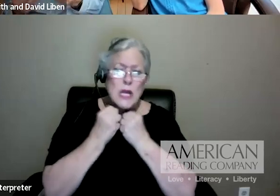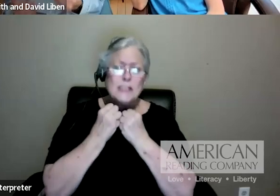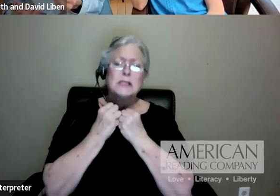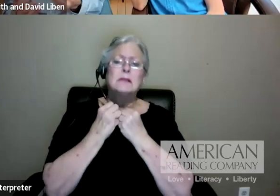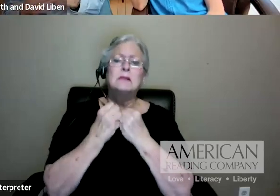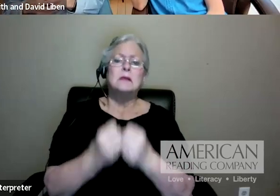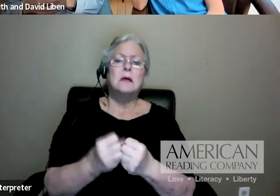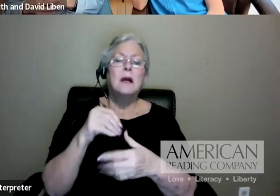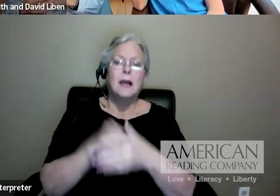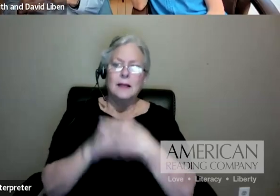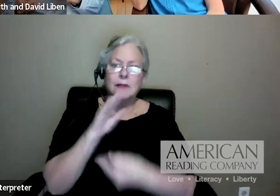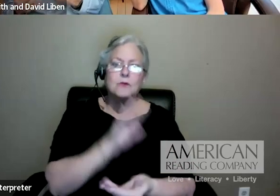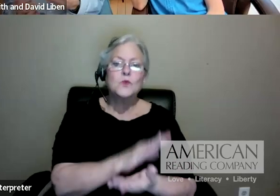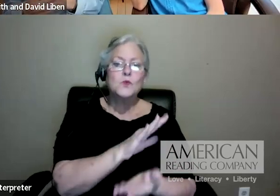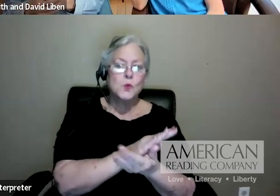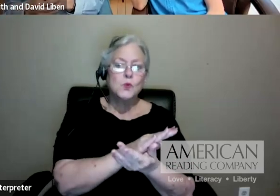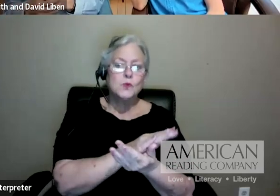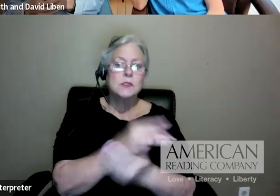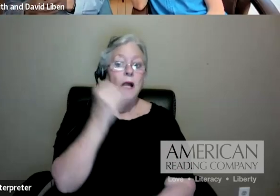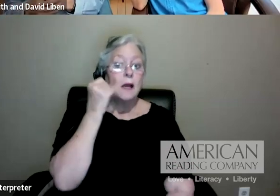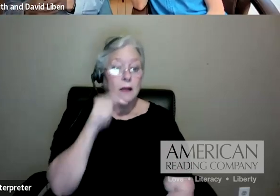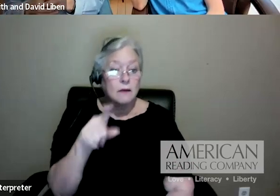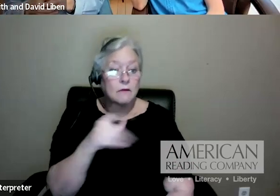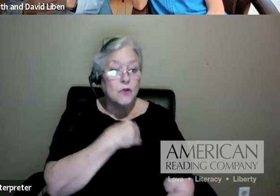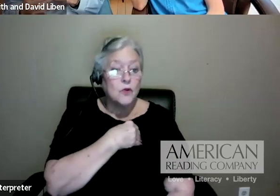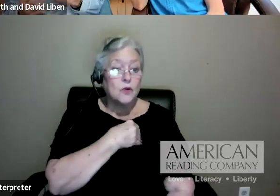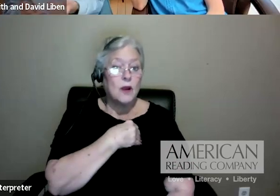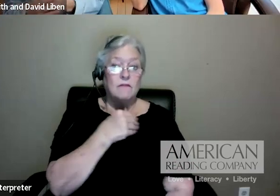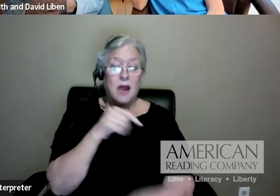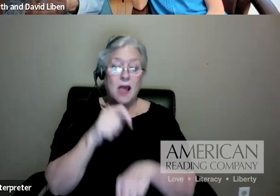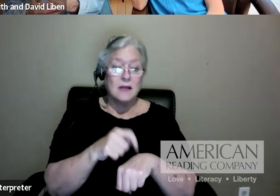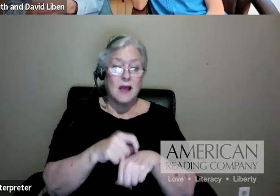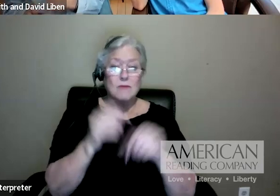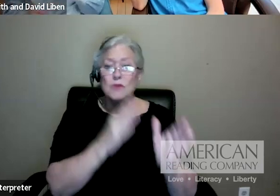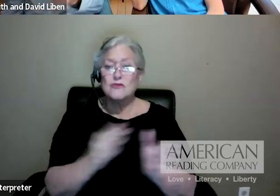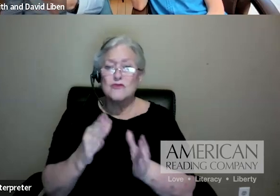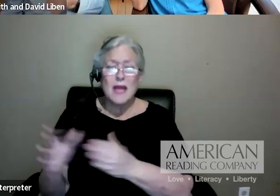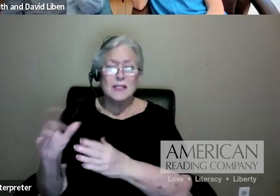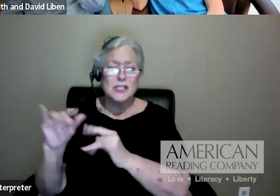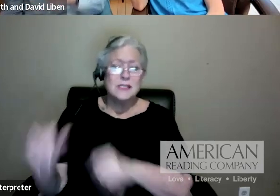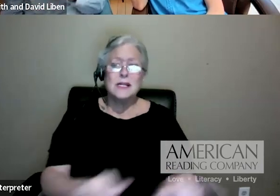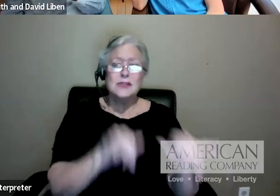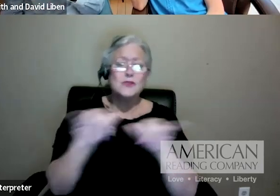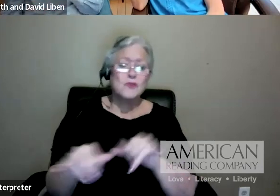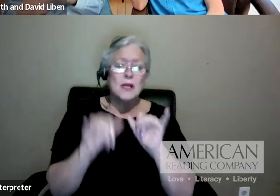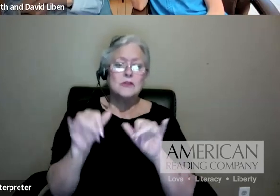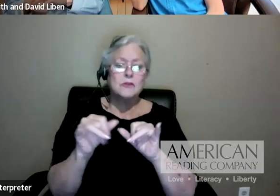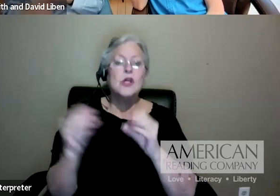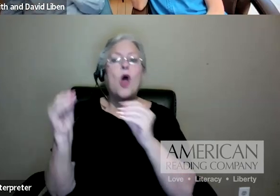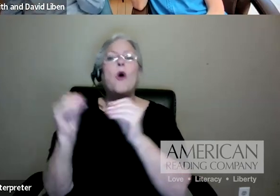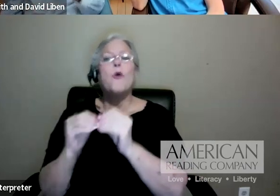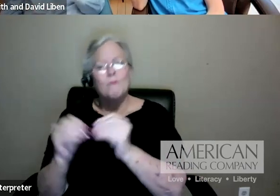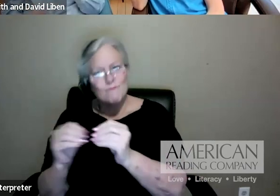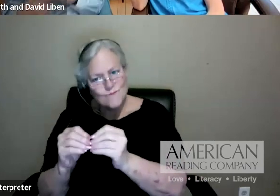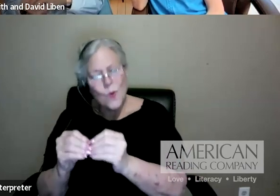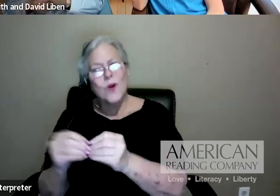schools. And if you're spending time on strategies and standards that you don't need to, the more you spend on that, the less you're spending on knowledge,